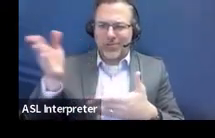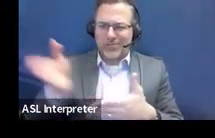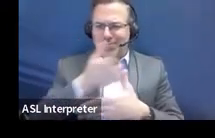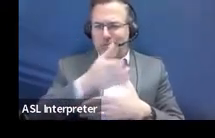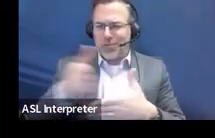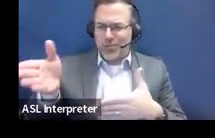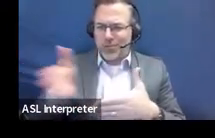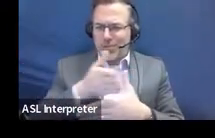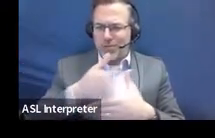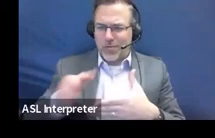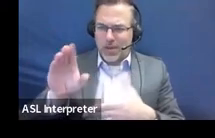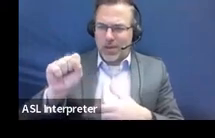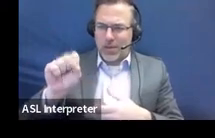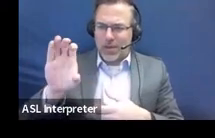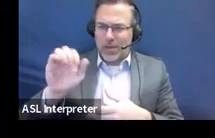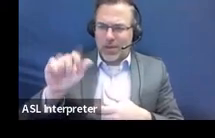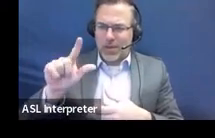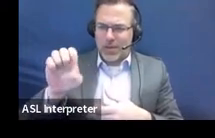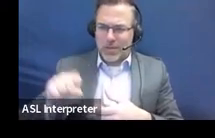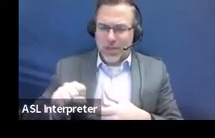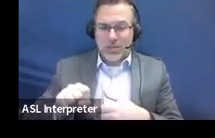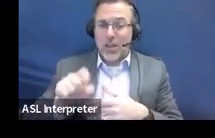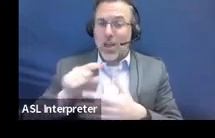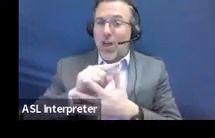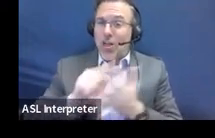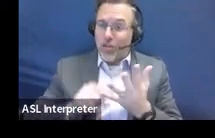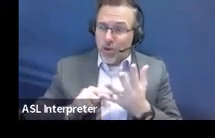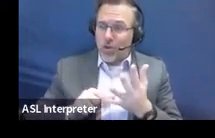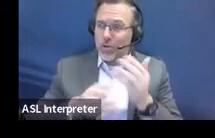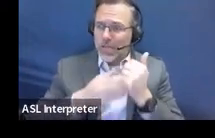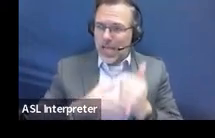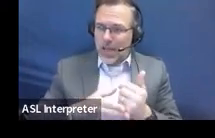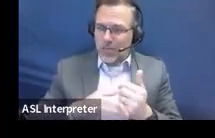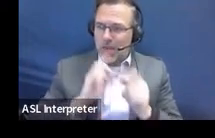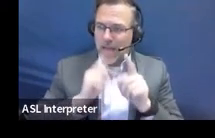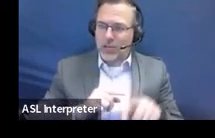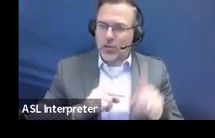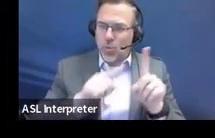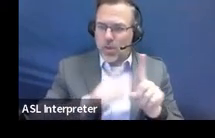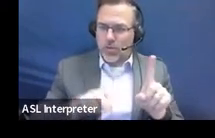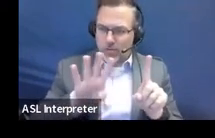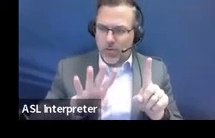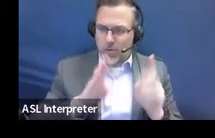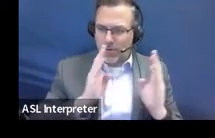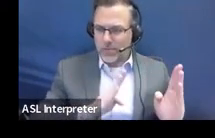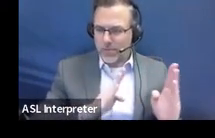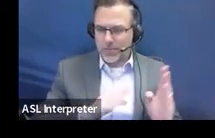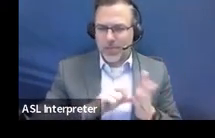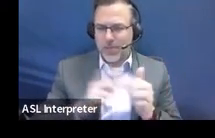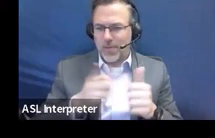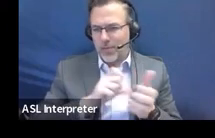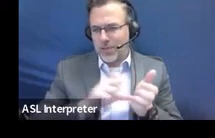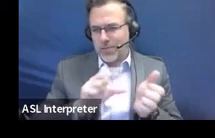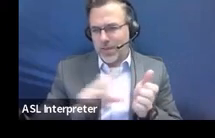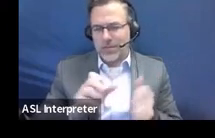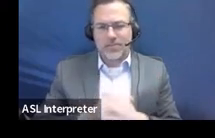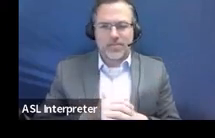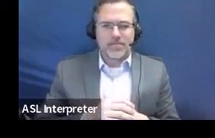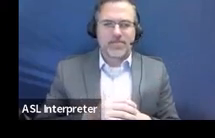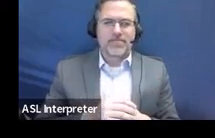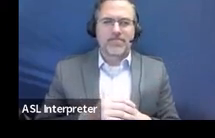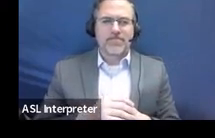what drives those answers to the questions one through four on that first page. So when you're filling out